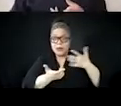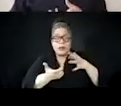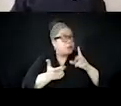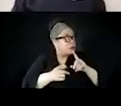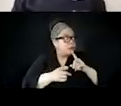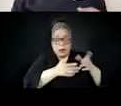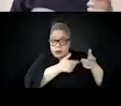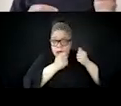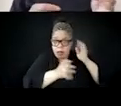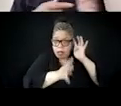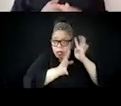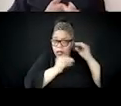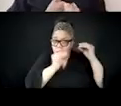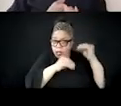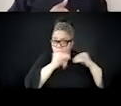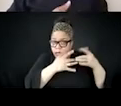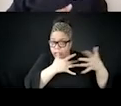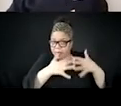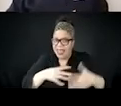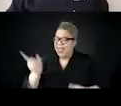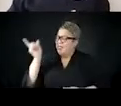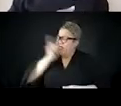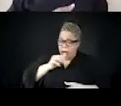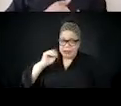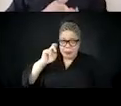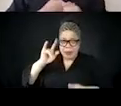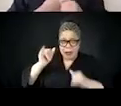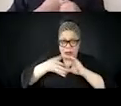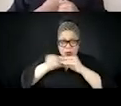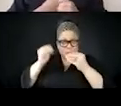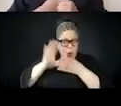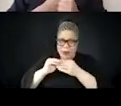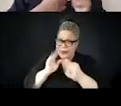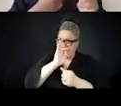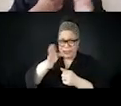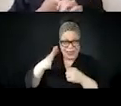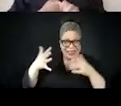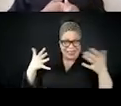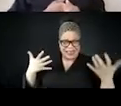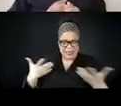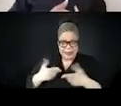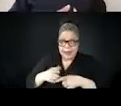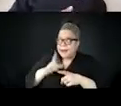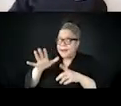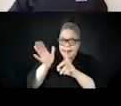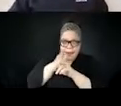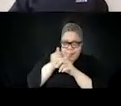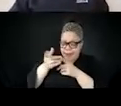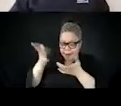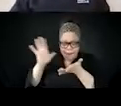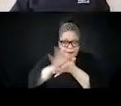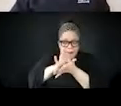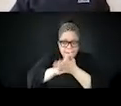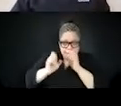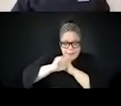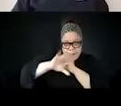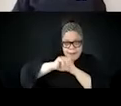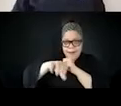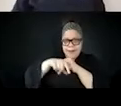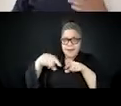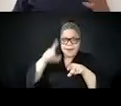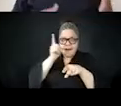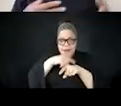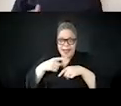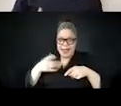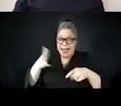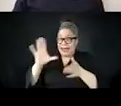bogus documentaries, entirely fake newspapers, um, in order to spread disinformation so that